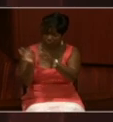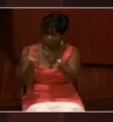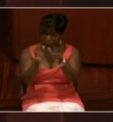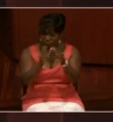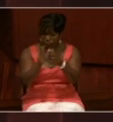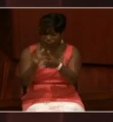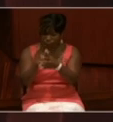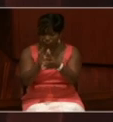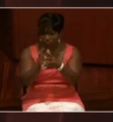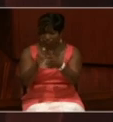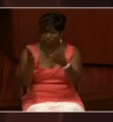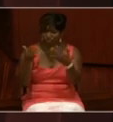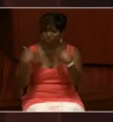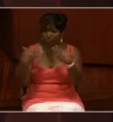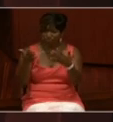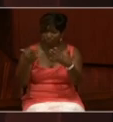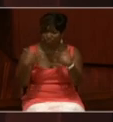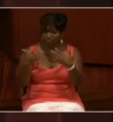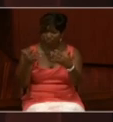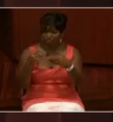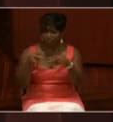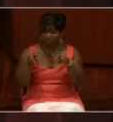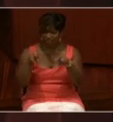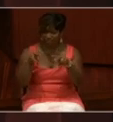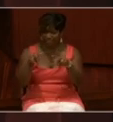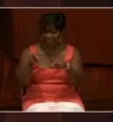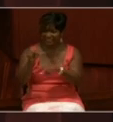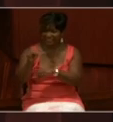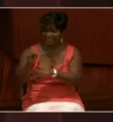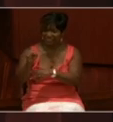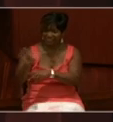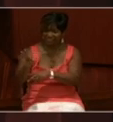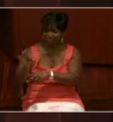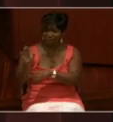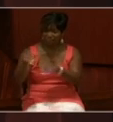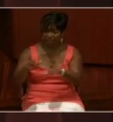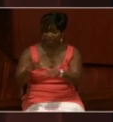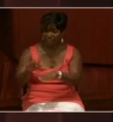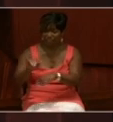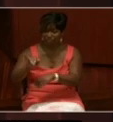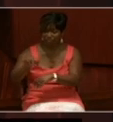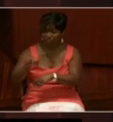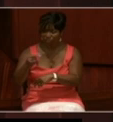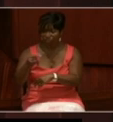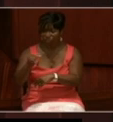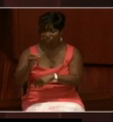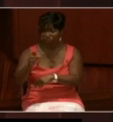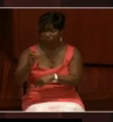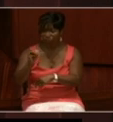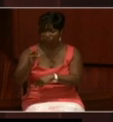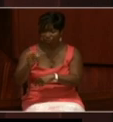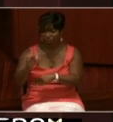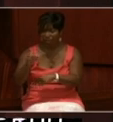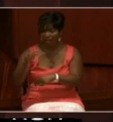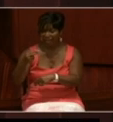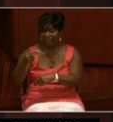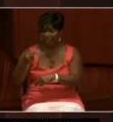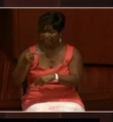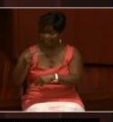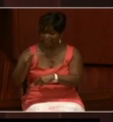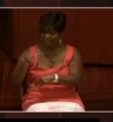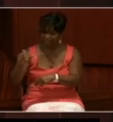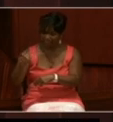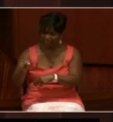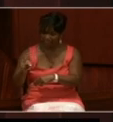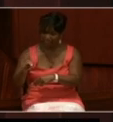south by southwest, standing down San Francisco Bay. Jerome J. Collins and Raymond L. Newcomb were this day